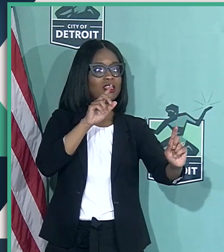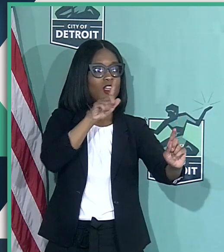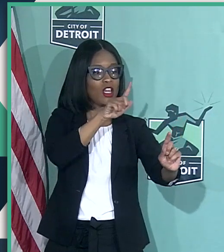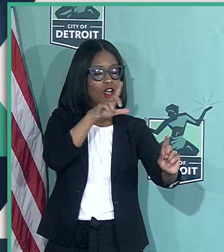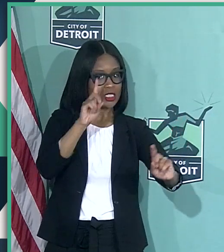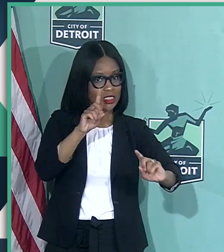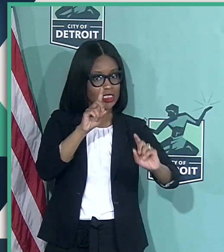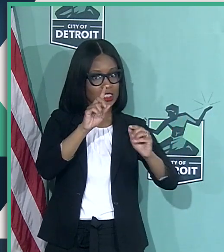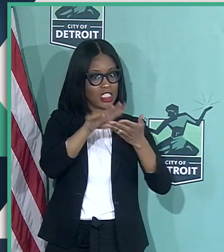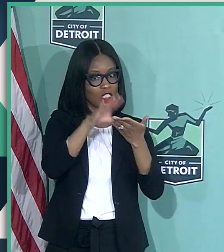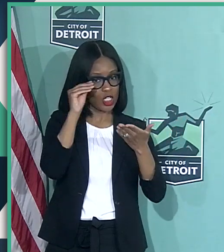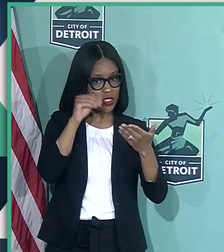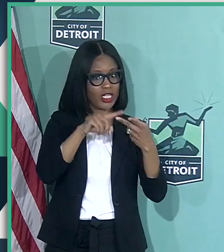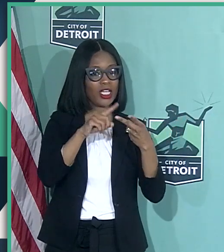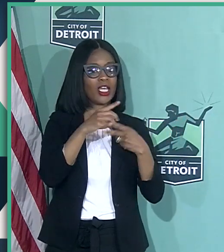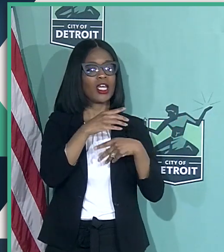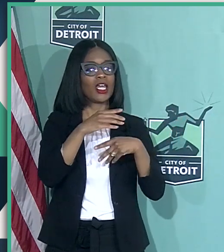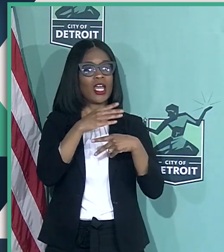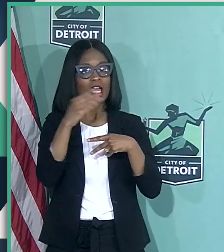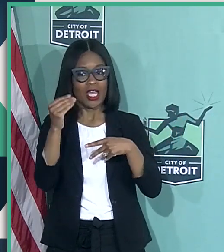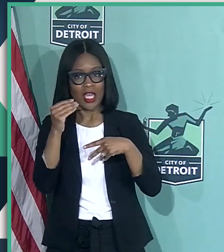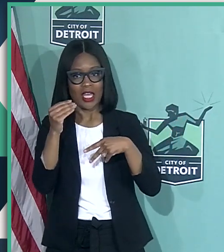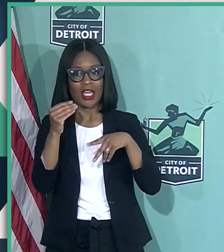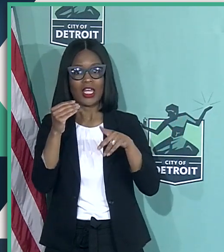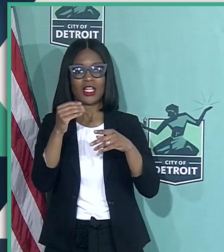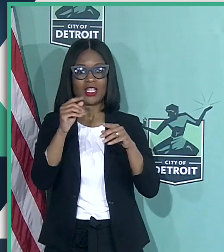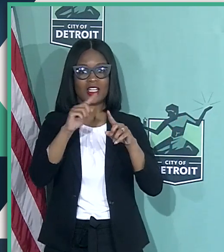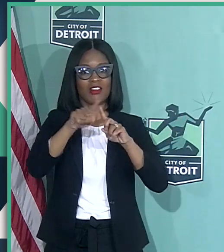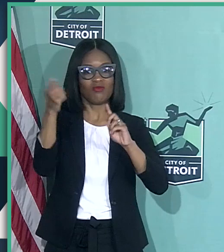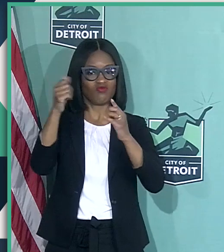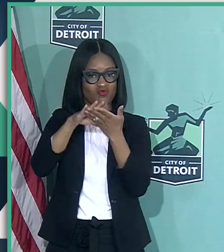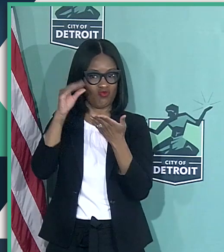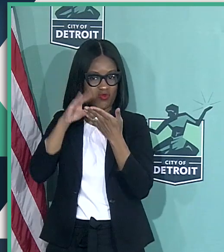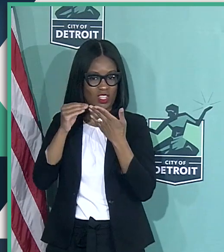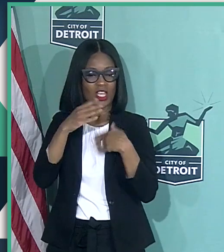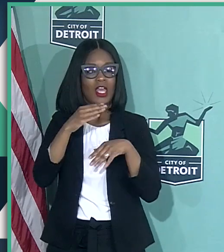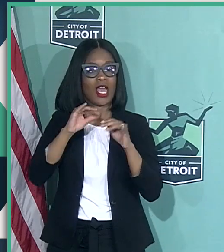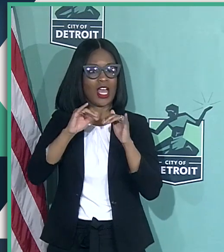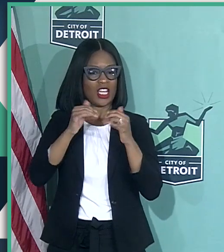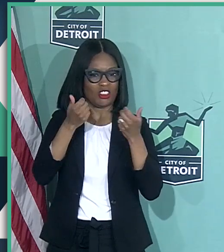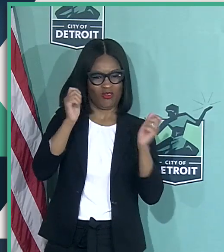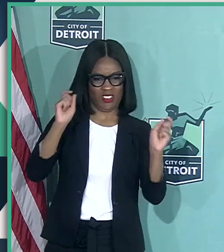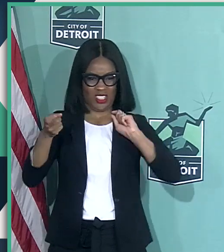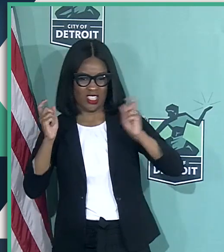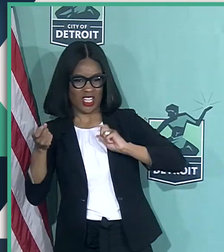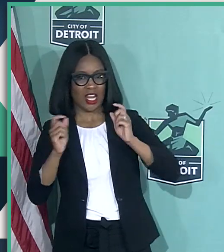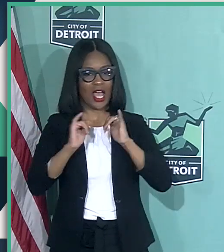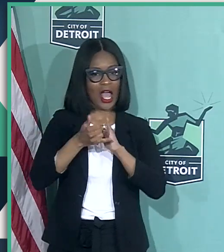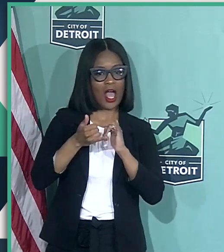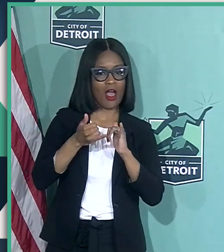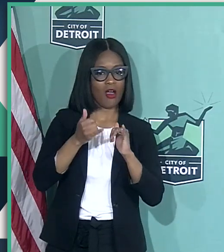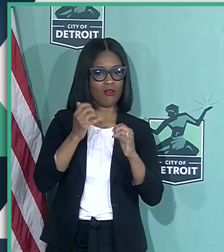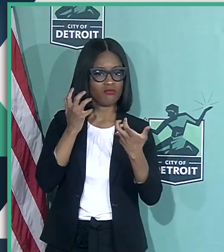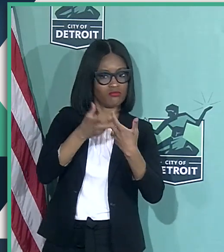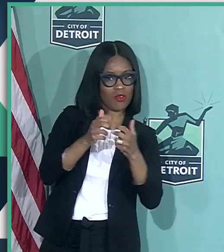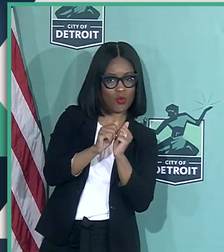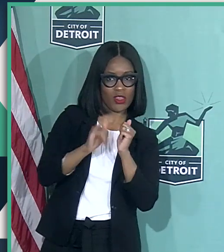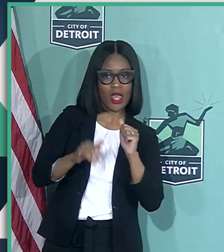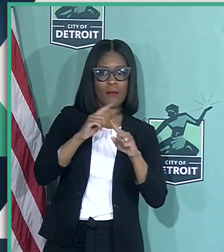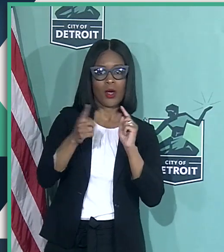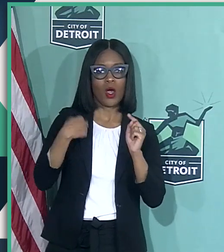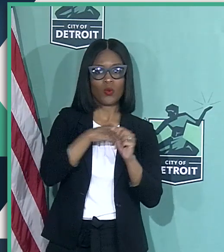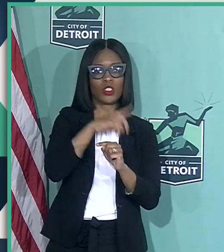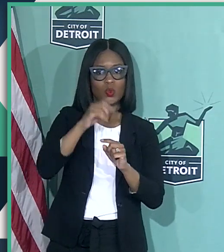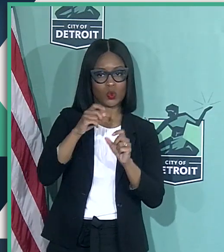to watch as they've retooled the elements of the training in a way that's appropriate. But we do need to